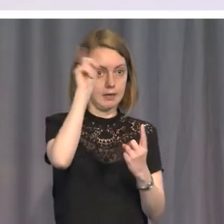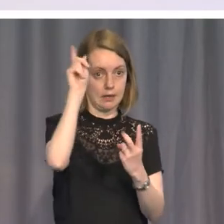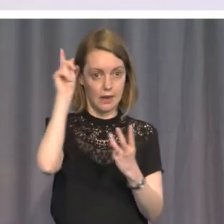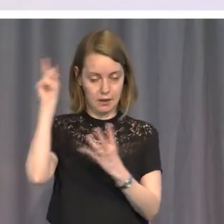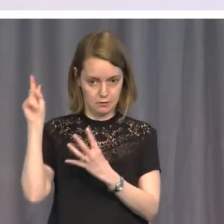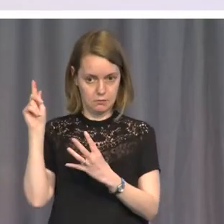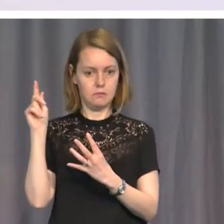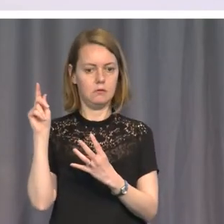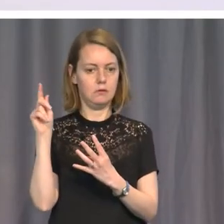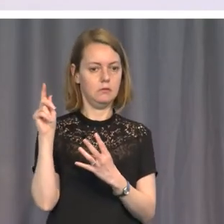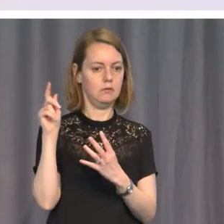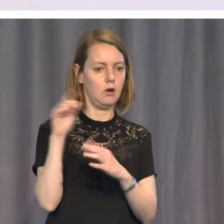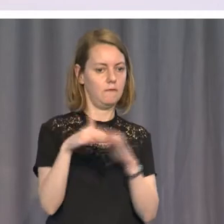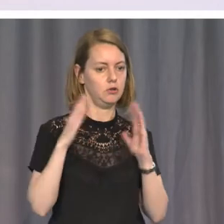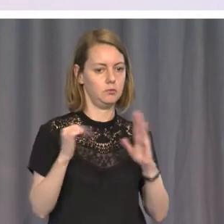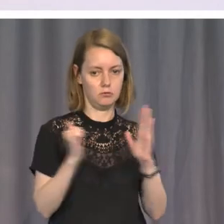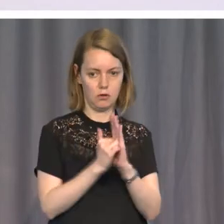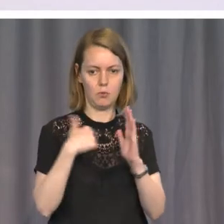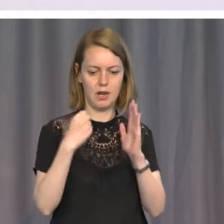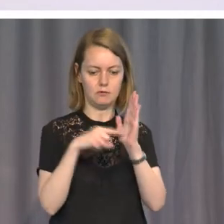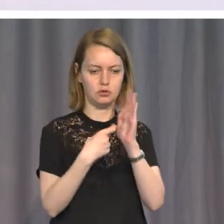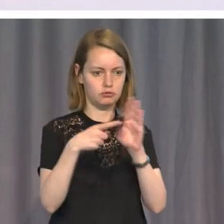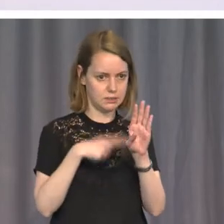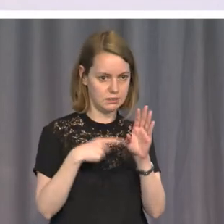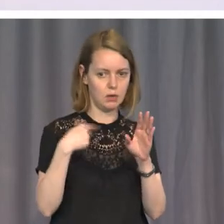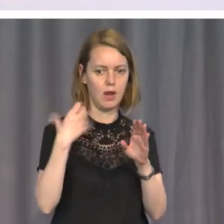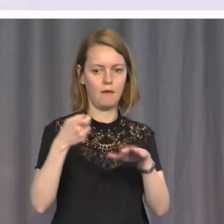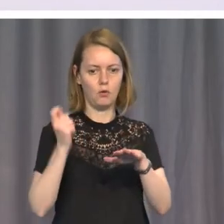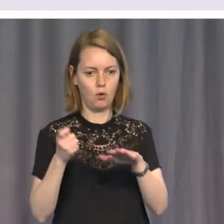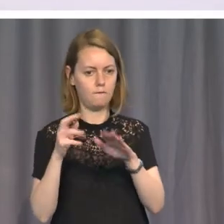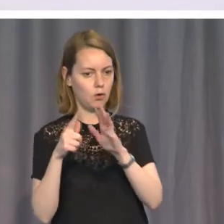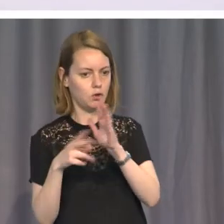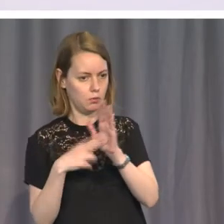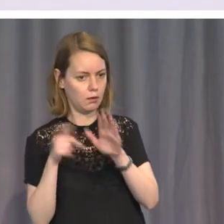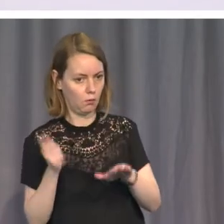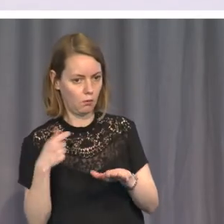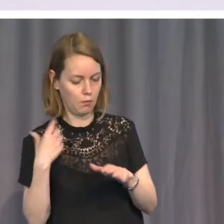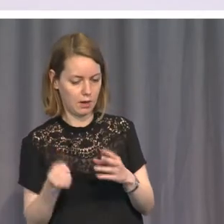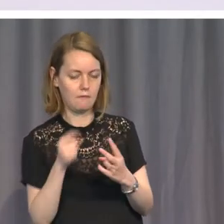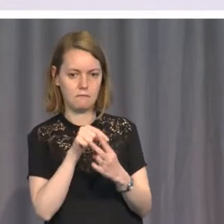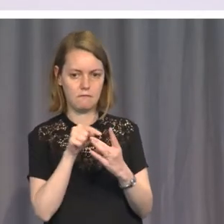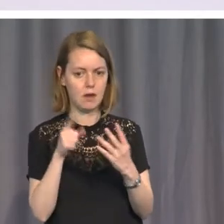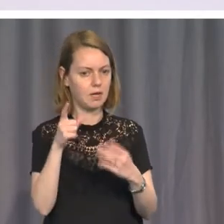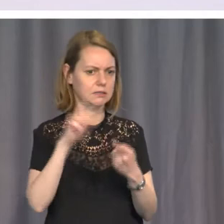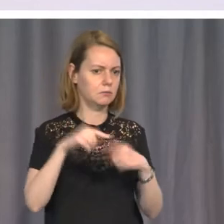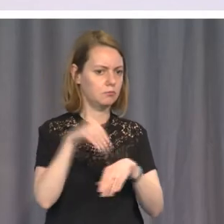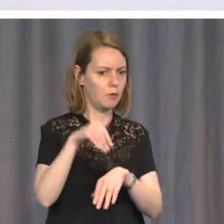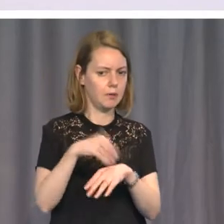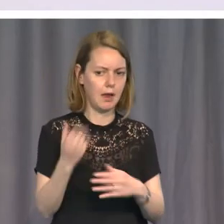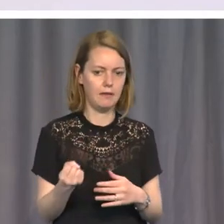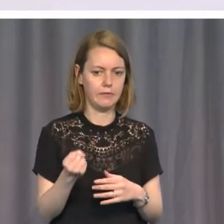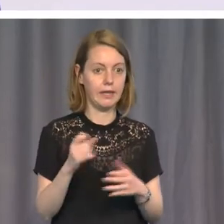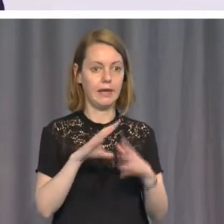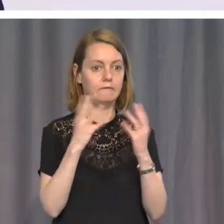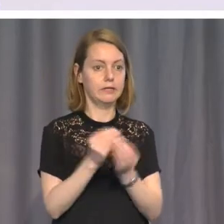now that the treaties are in place and the courts are up and running. But these are, there are problems. You can't